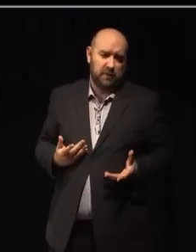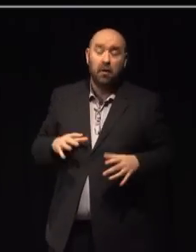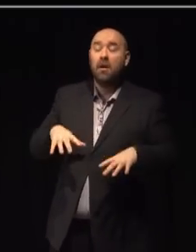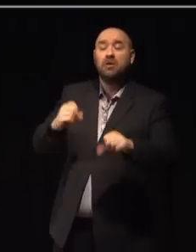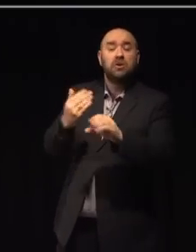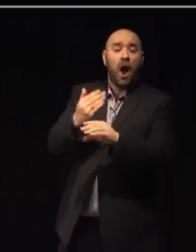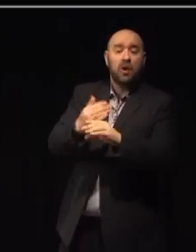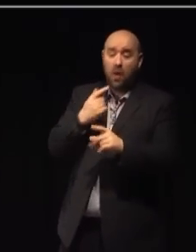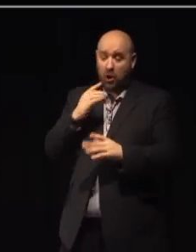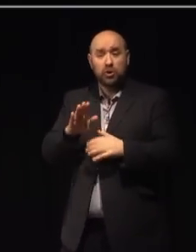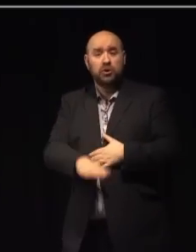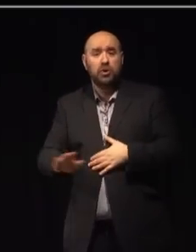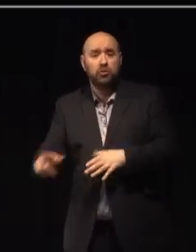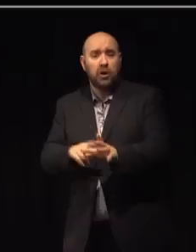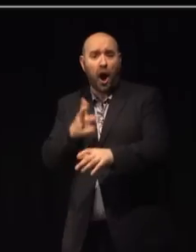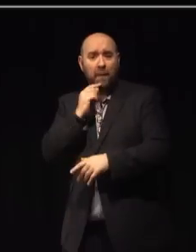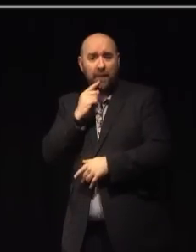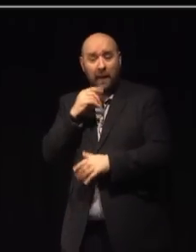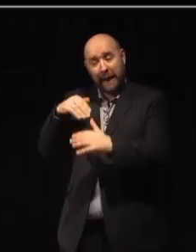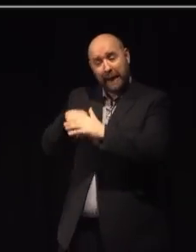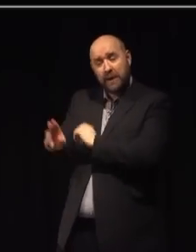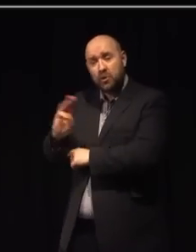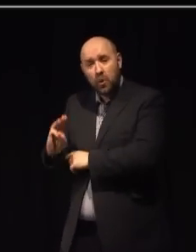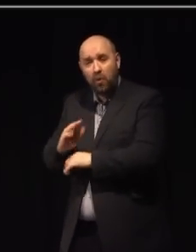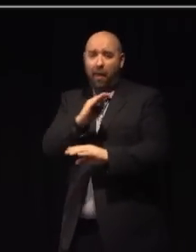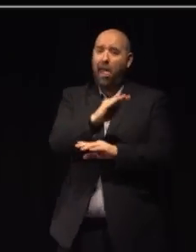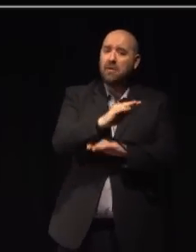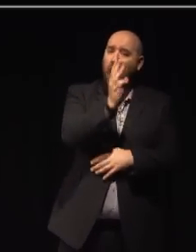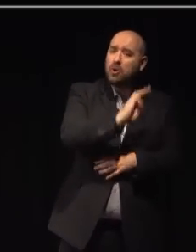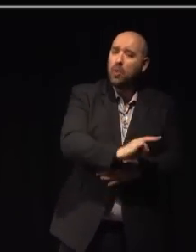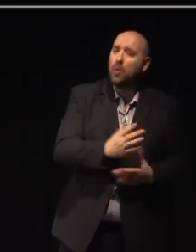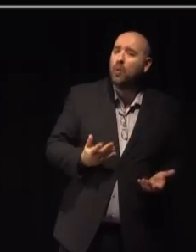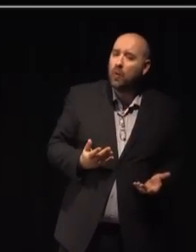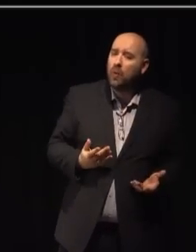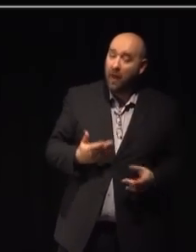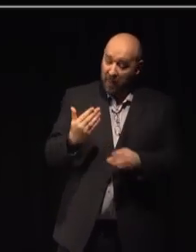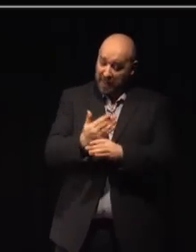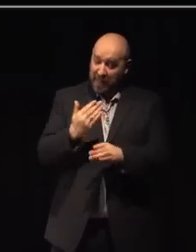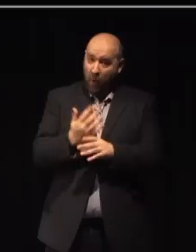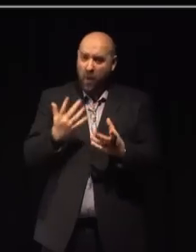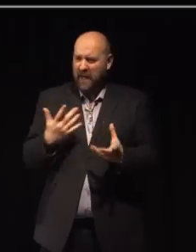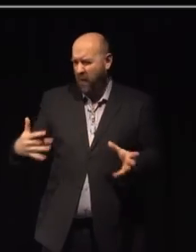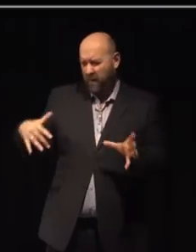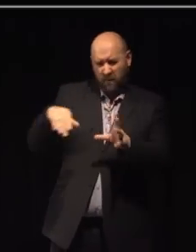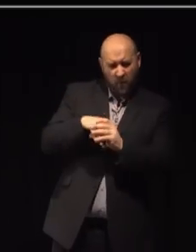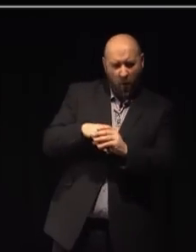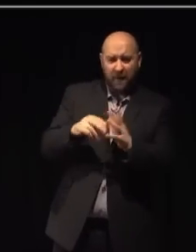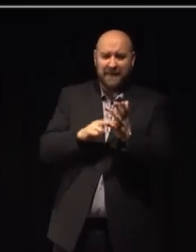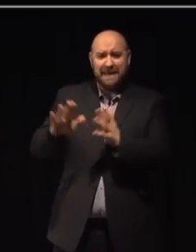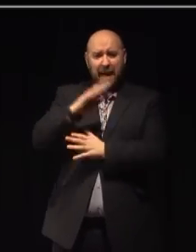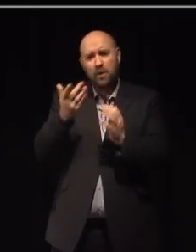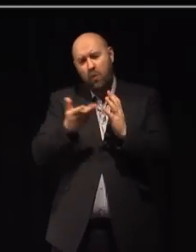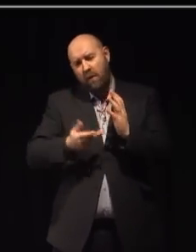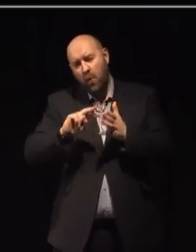fund for children and young people in and out of school. Work that now involves the vast majority of our national portfolio